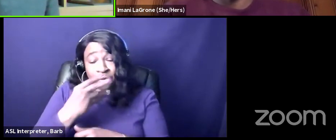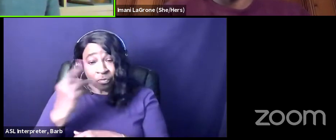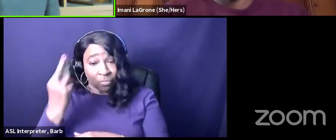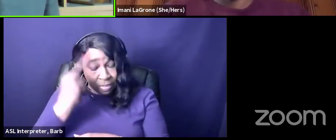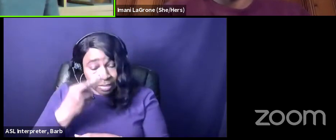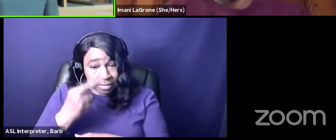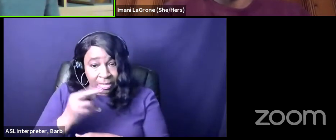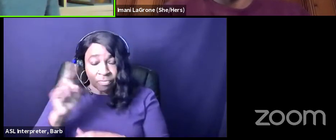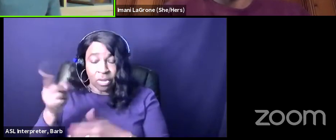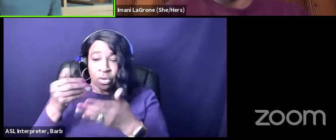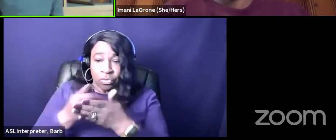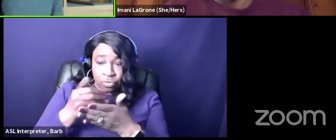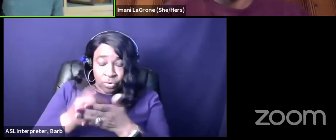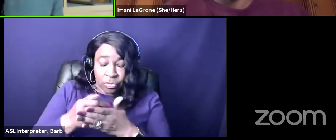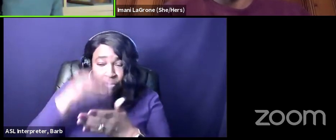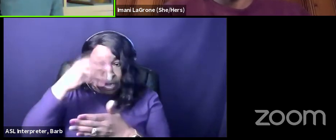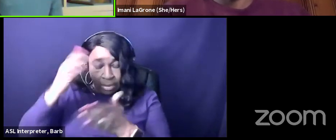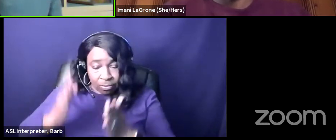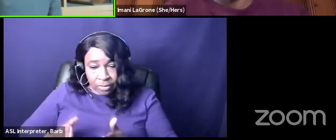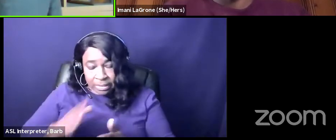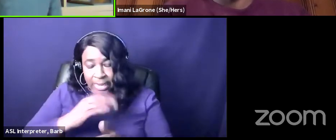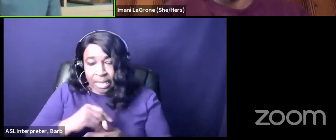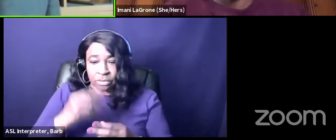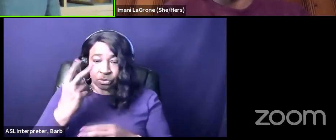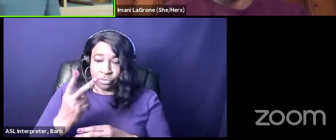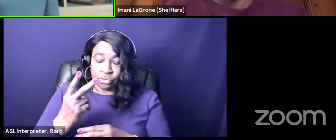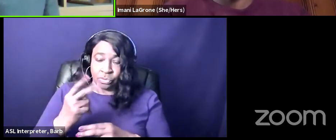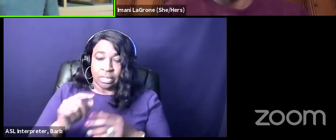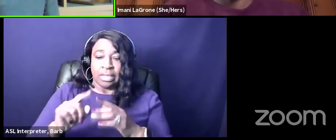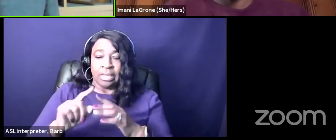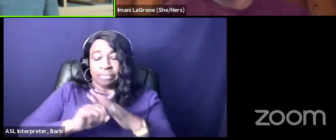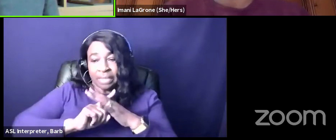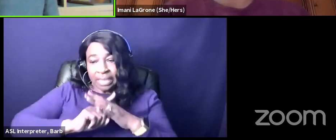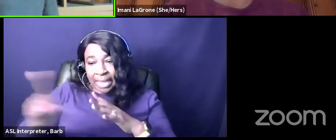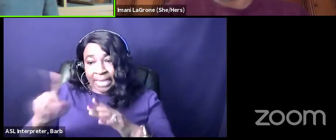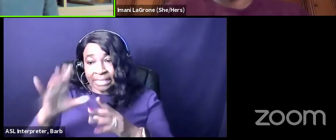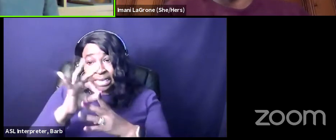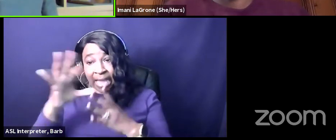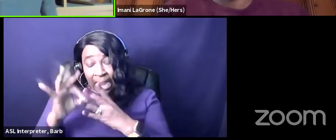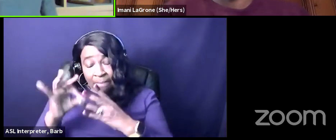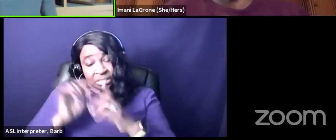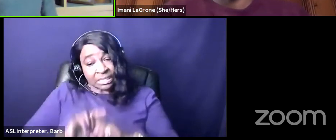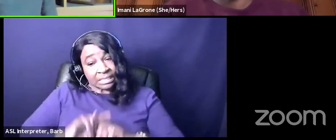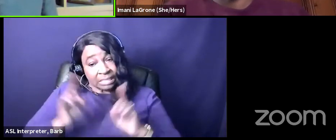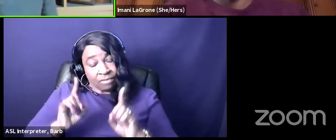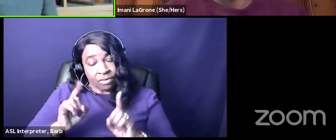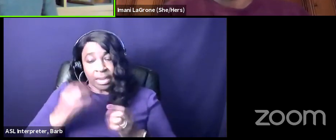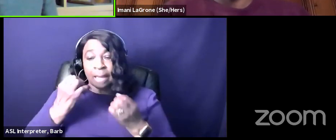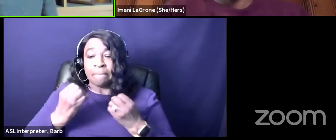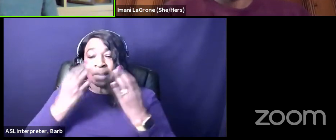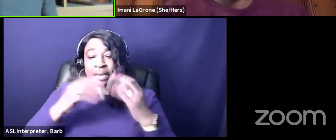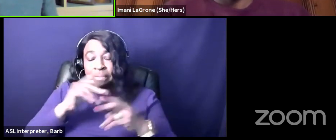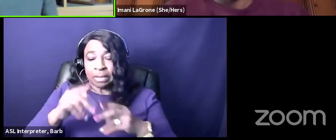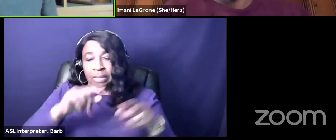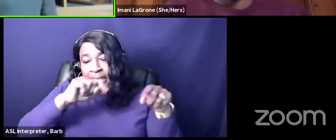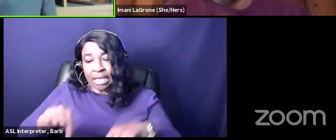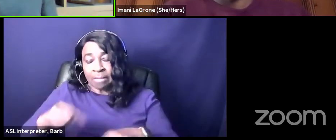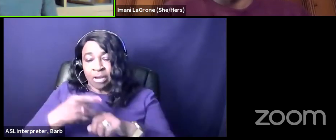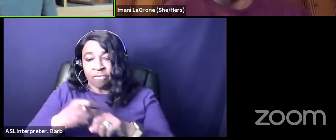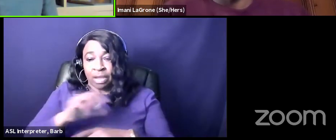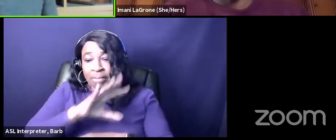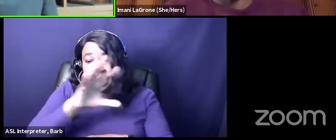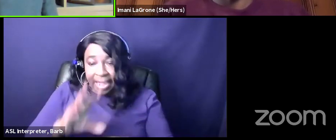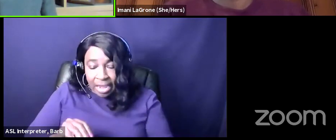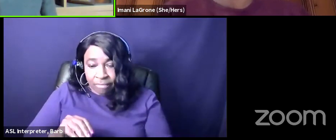immigrants two uh the exit option is somewhat different because many people are coming from african nations where they either